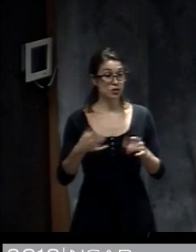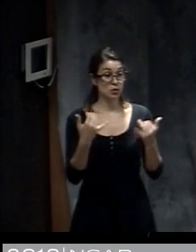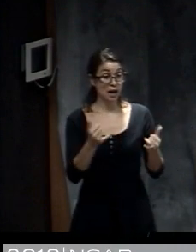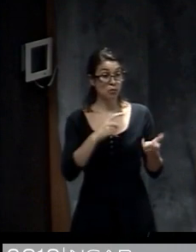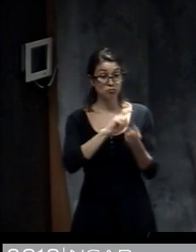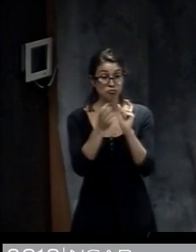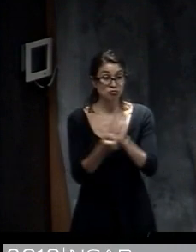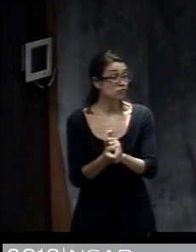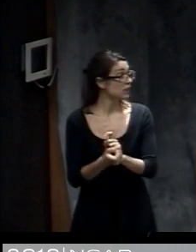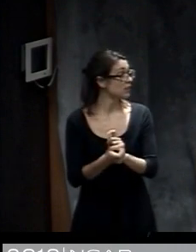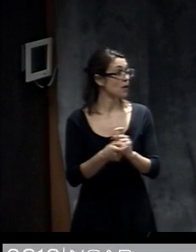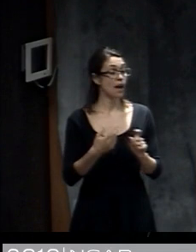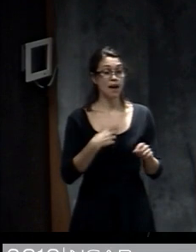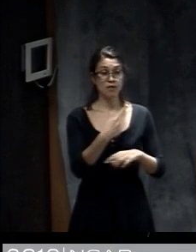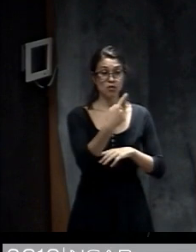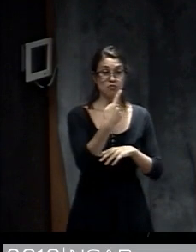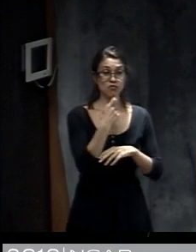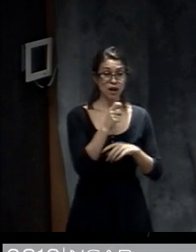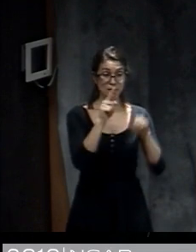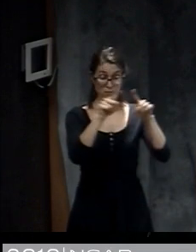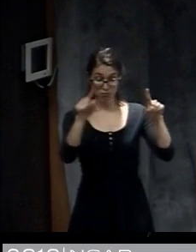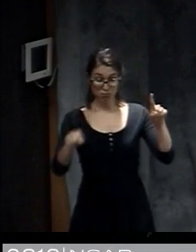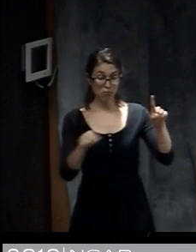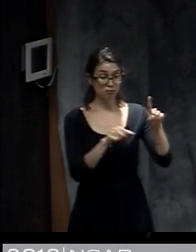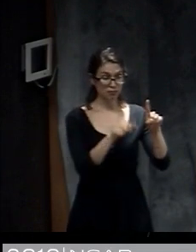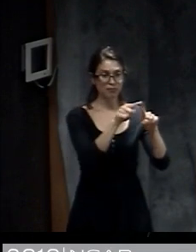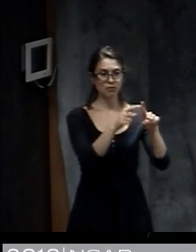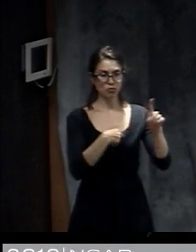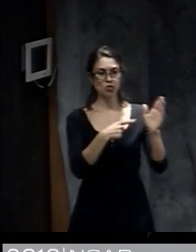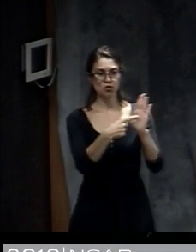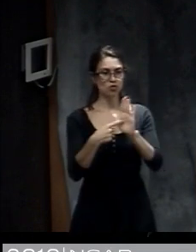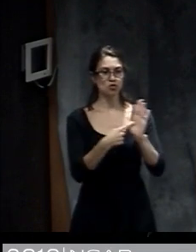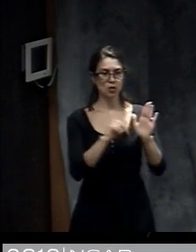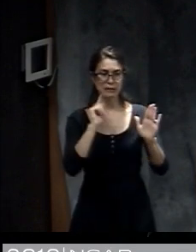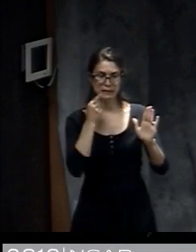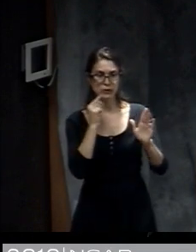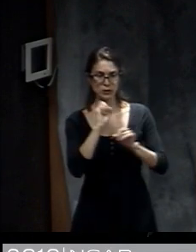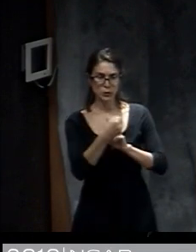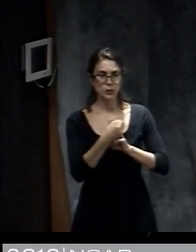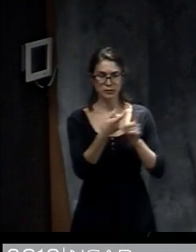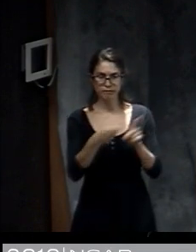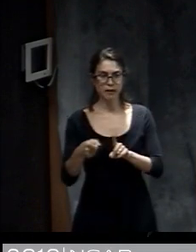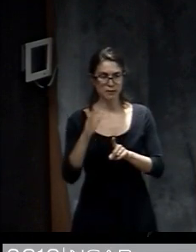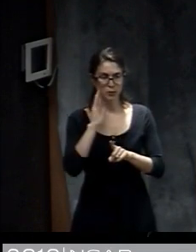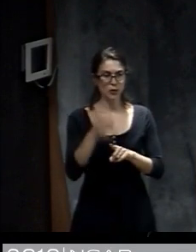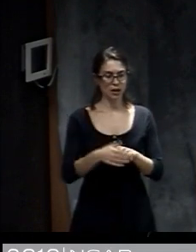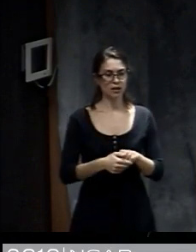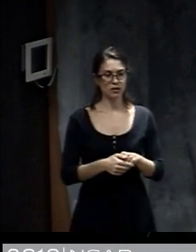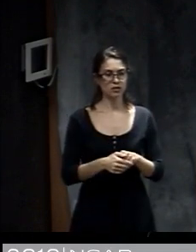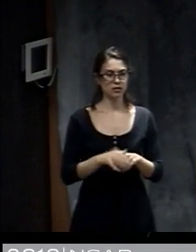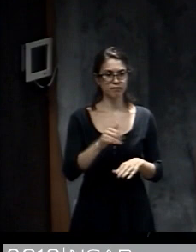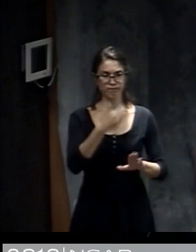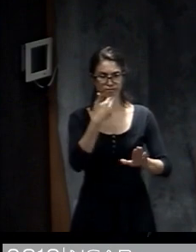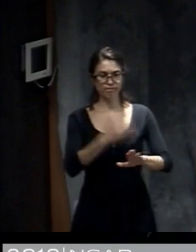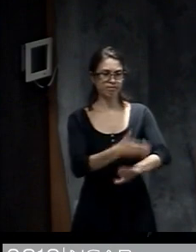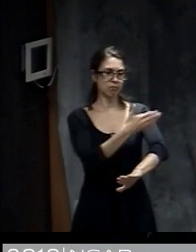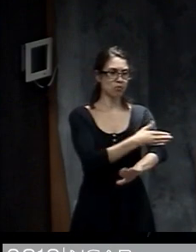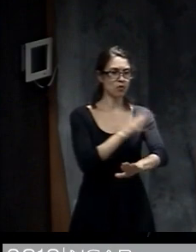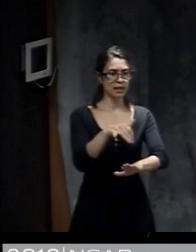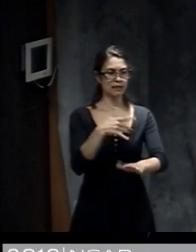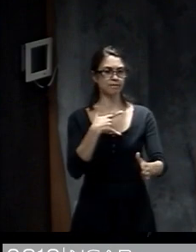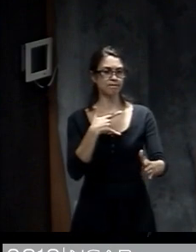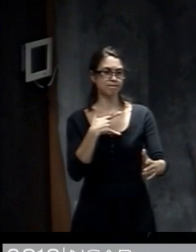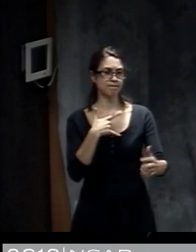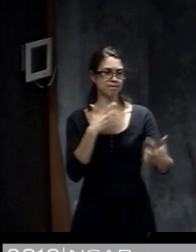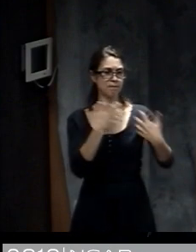around the forecast the current forecast as well as this text below that people could click on and we tested different ways of communicating this and found the one